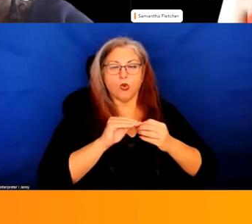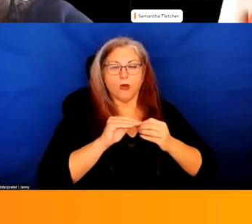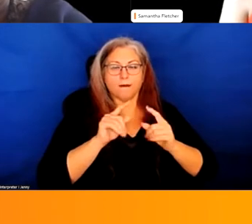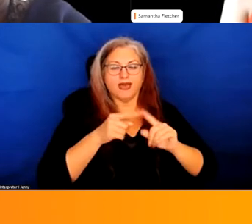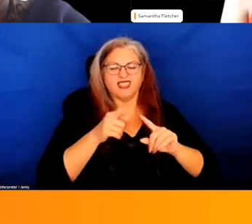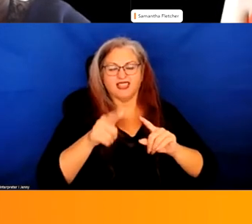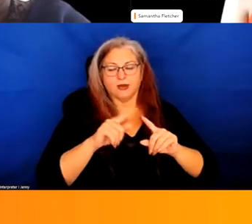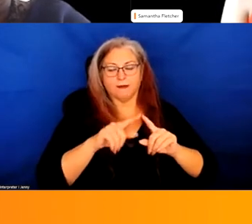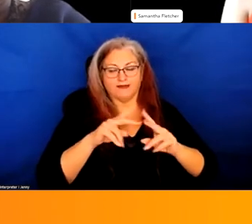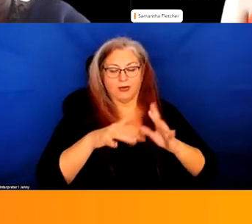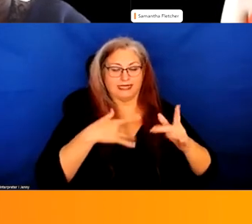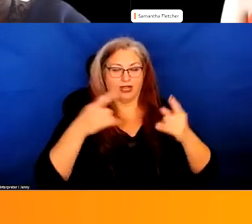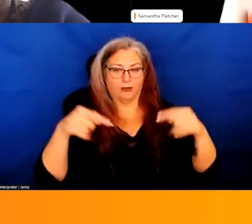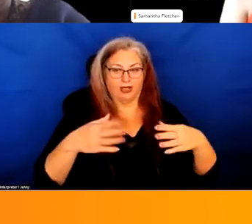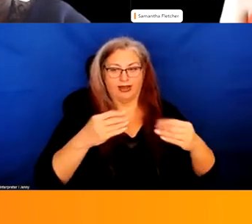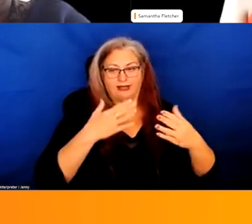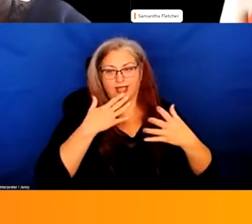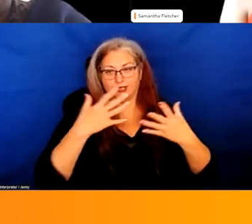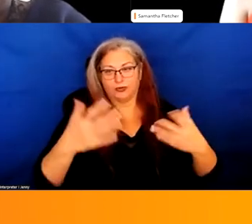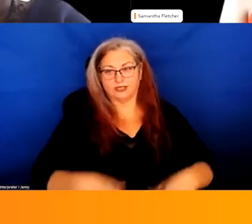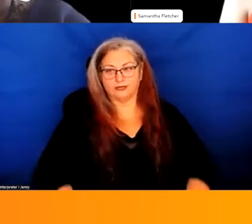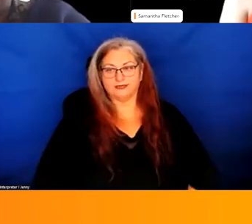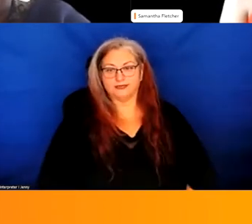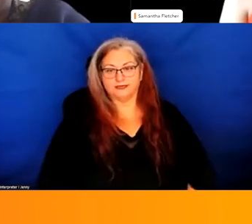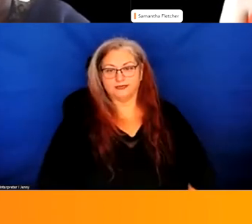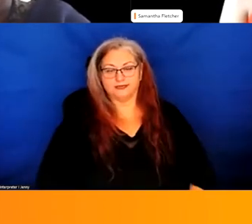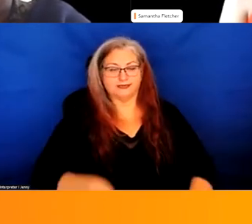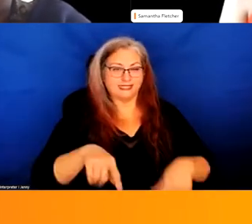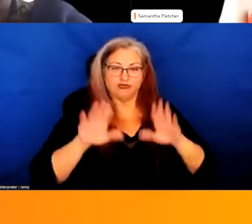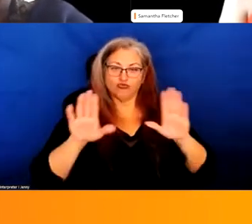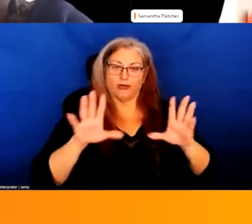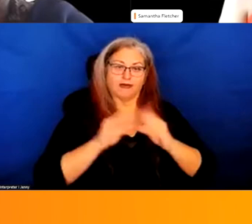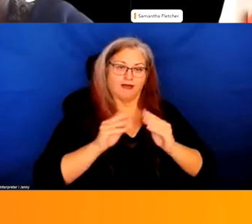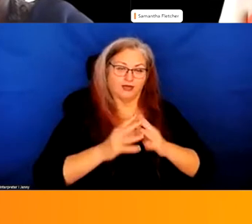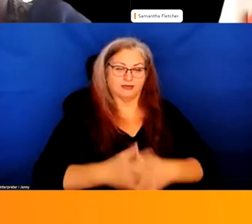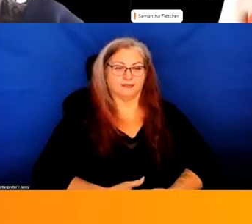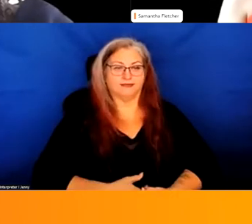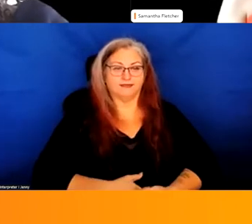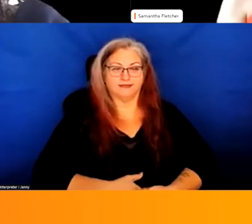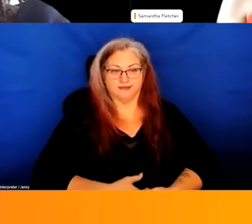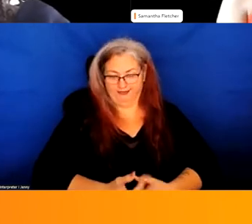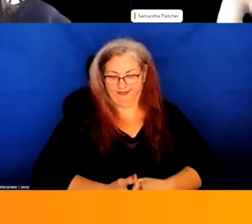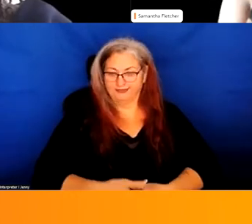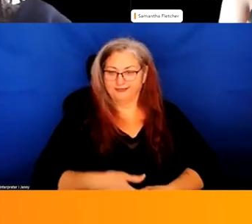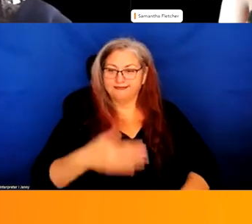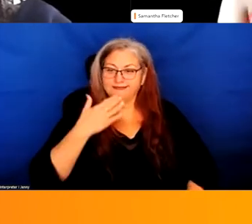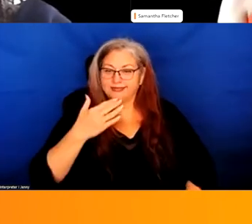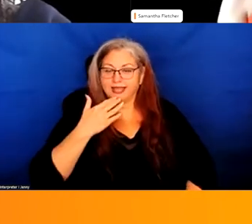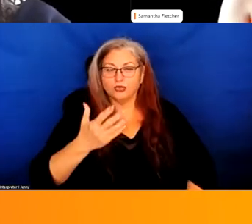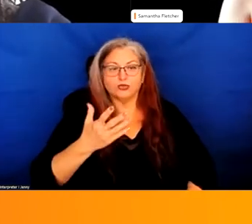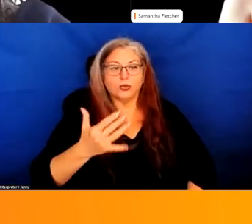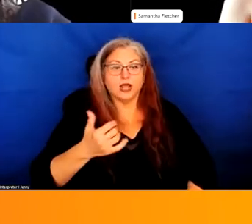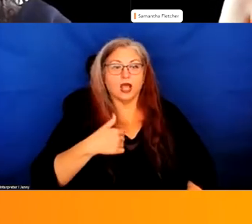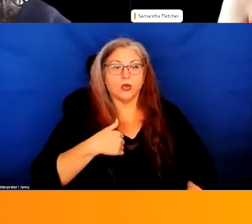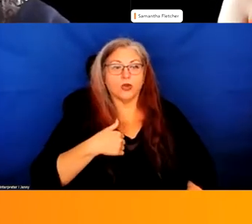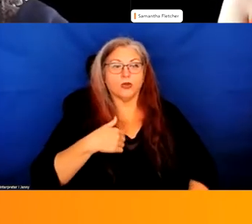later, but I'm really excited to be here, and thank you so much for this great conference. Thank you. Thank you. And so we're going